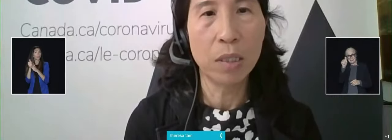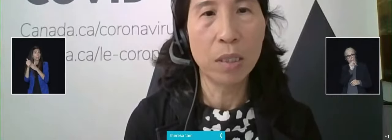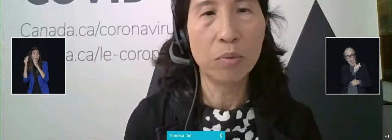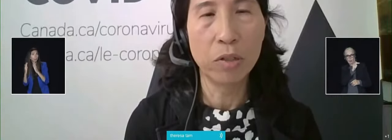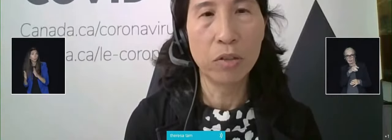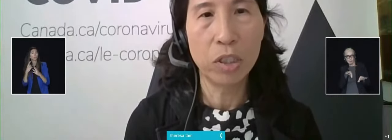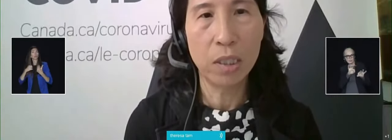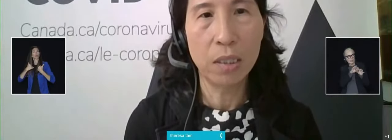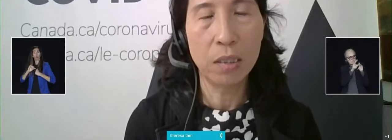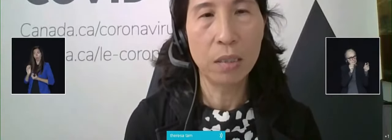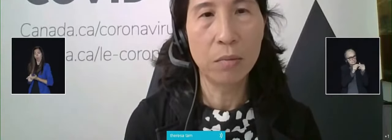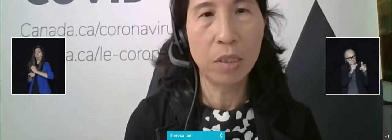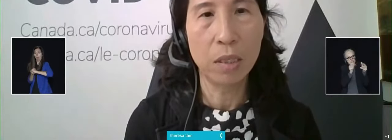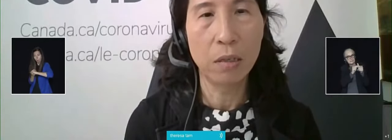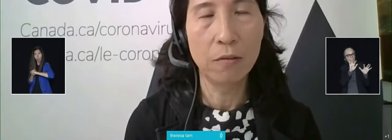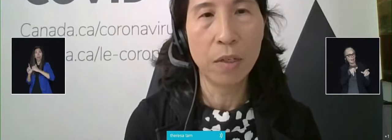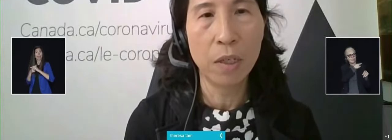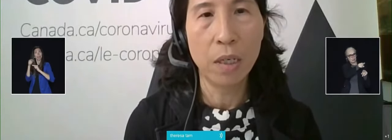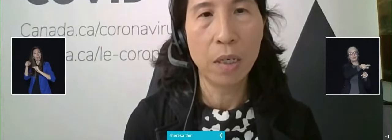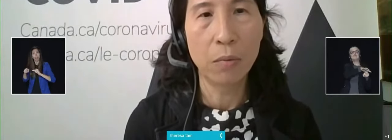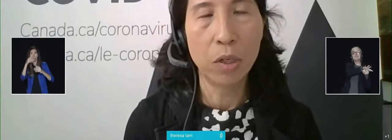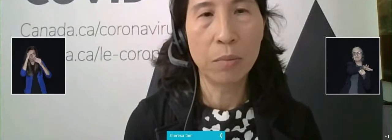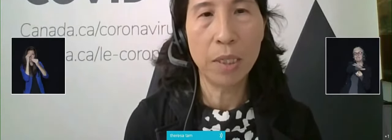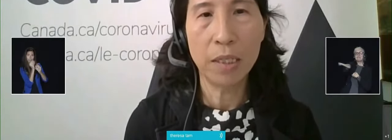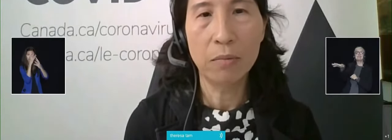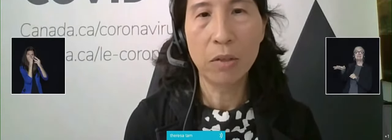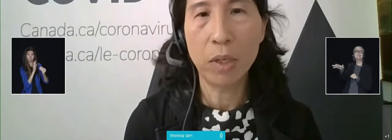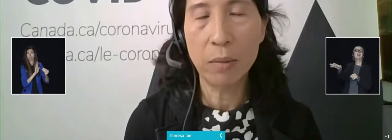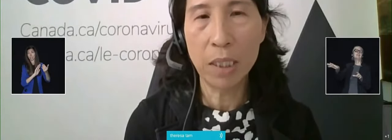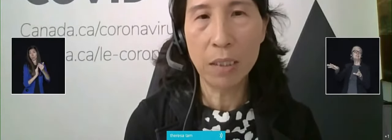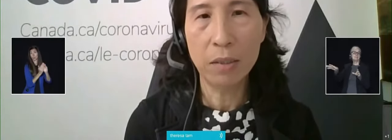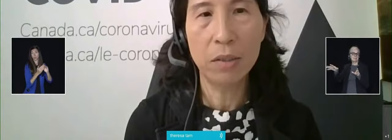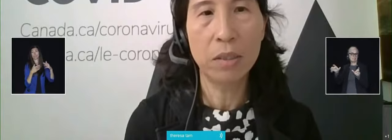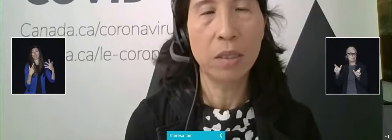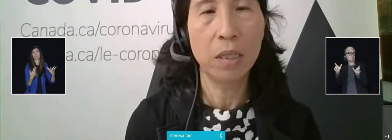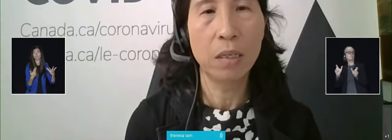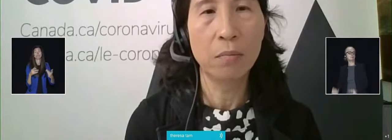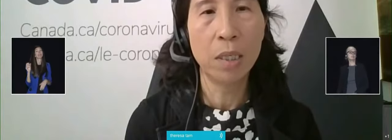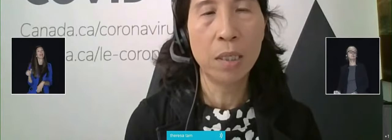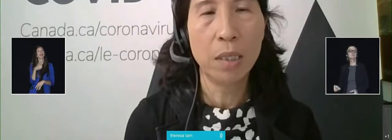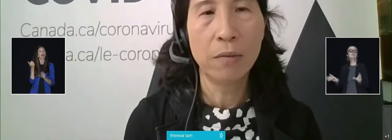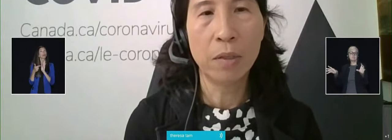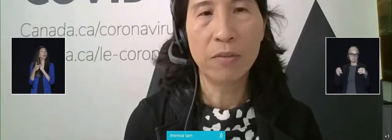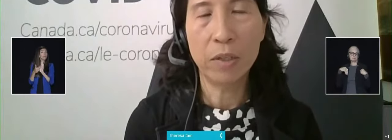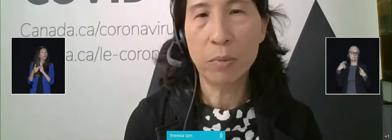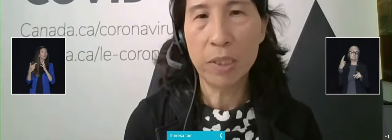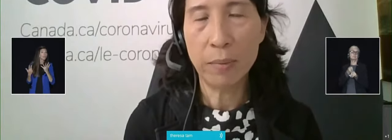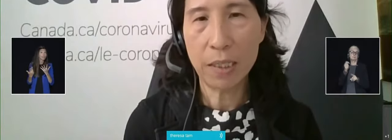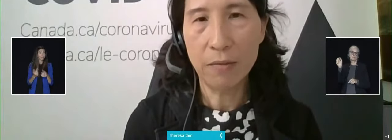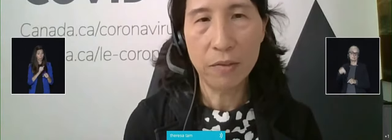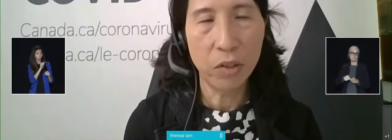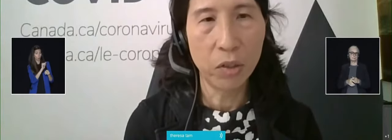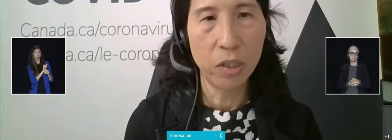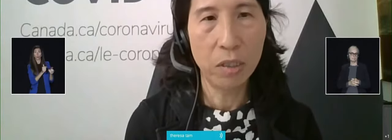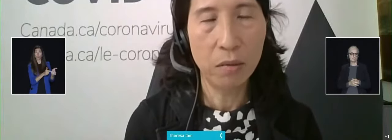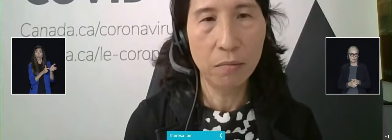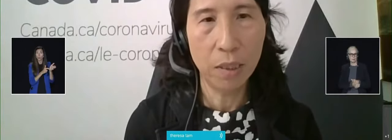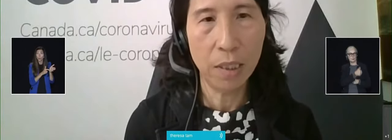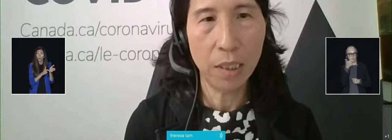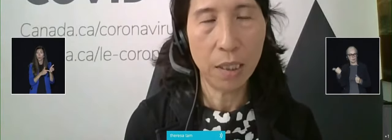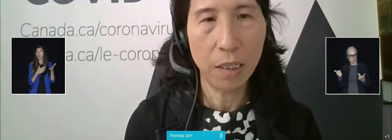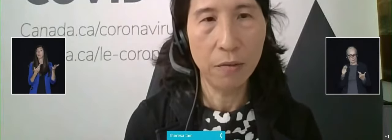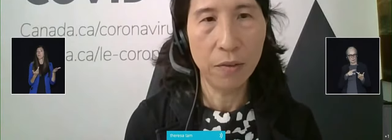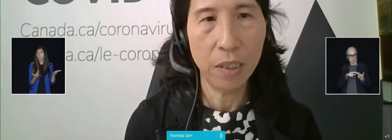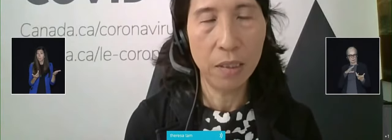approaches in terms of workplace requirements. From the federal perspective, of course,